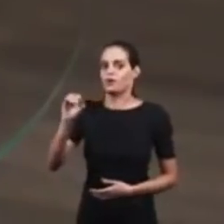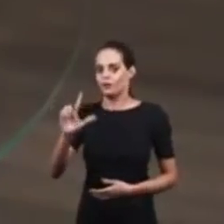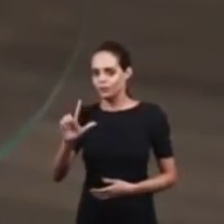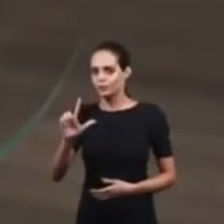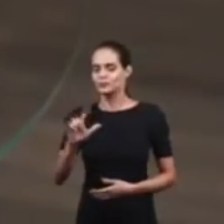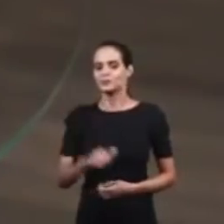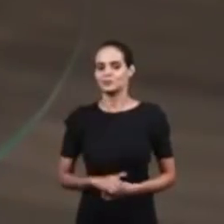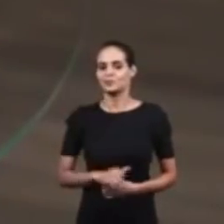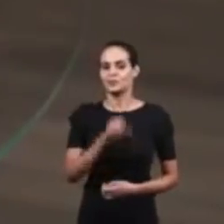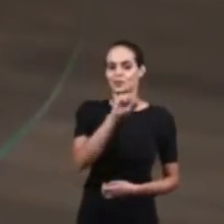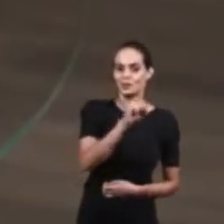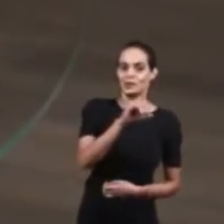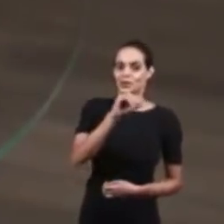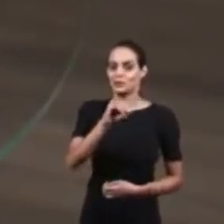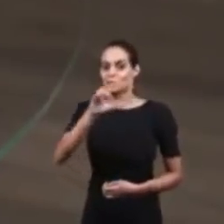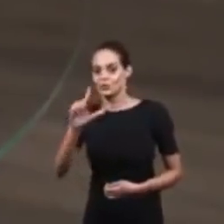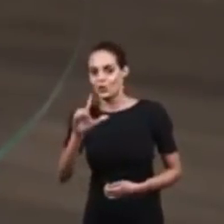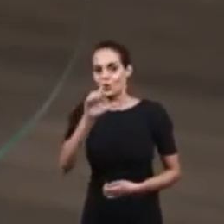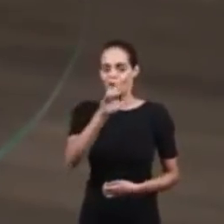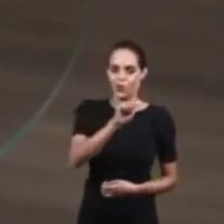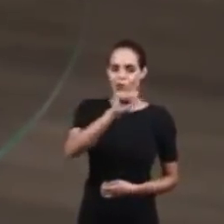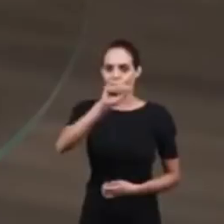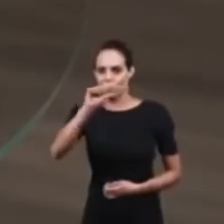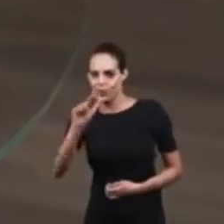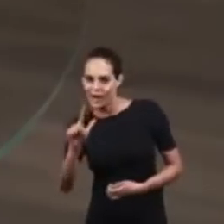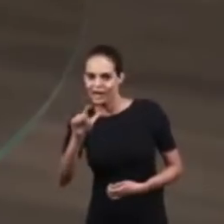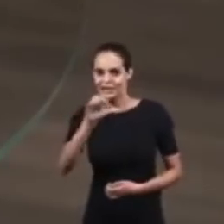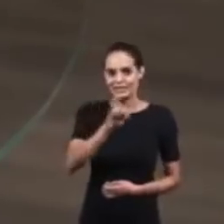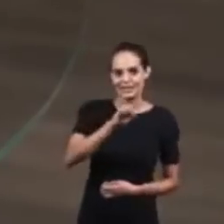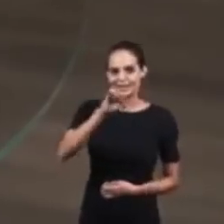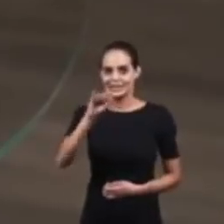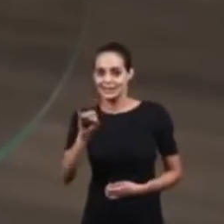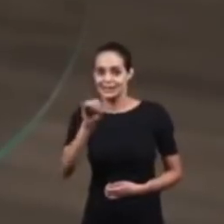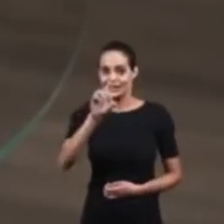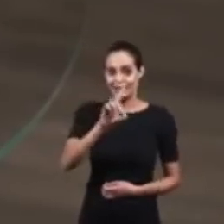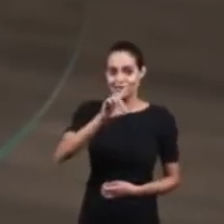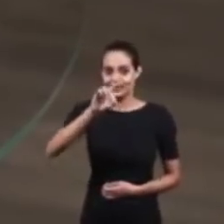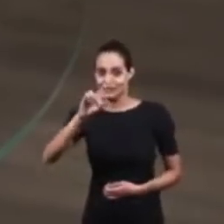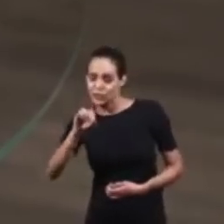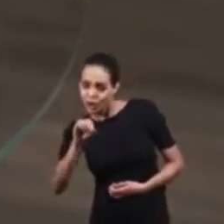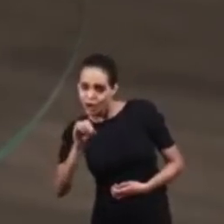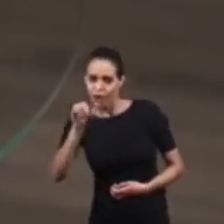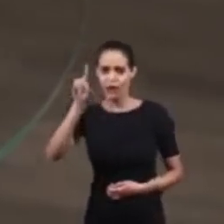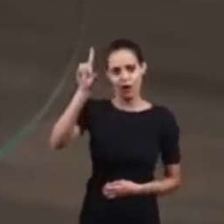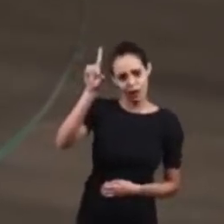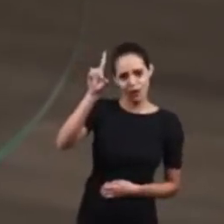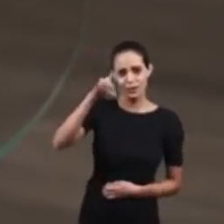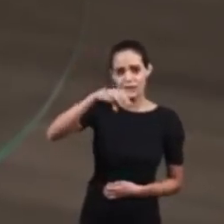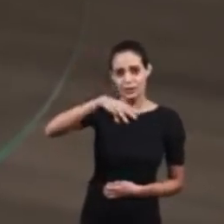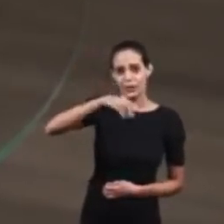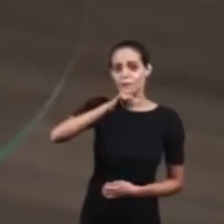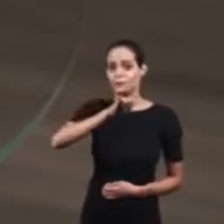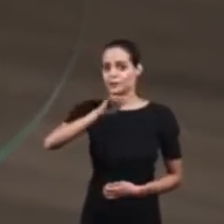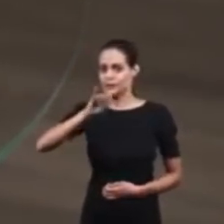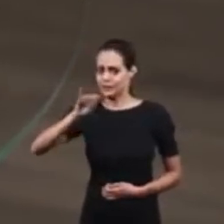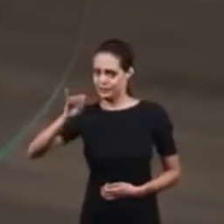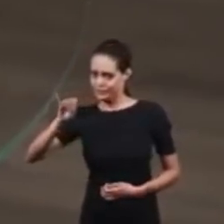Do La Ti Do Ti La Ti Stretch Mi Mi